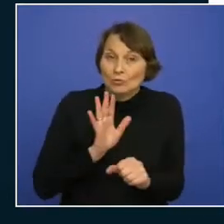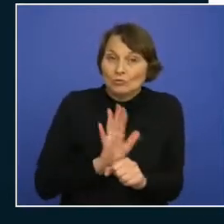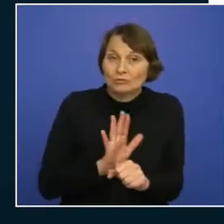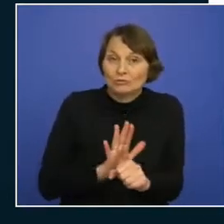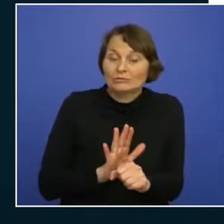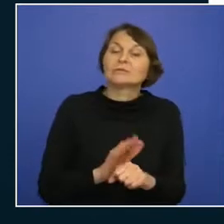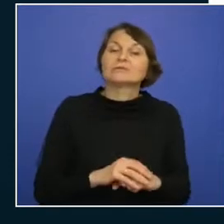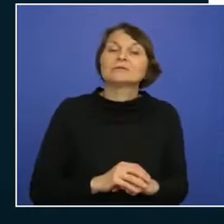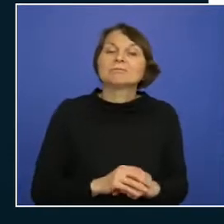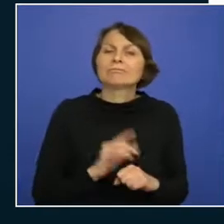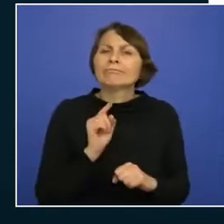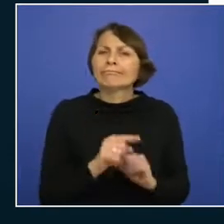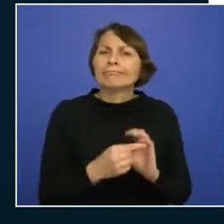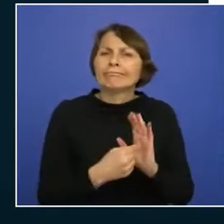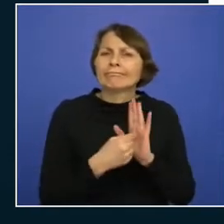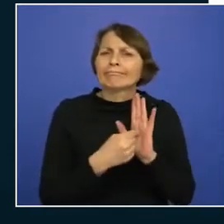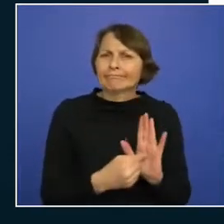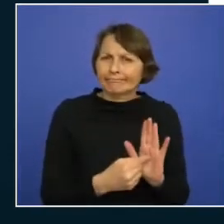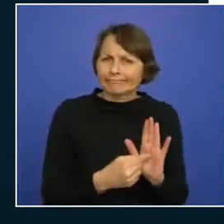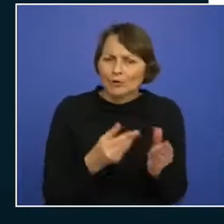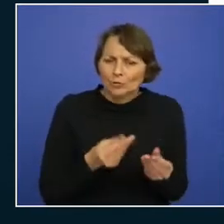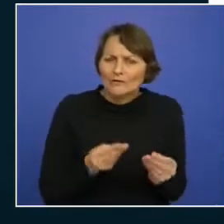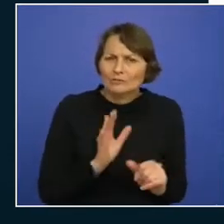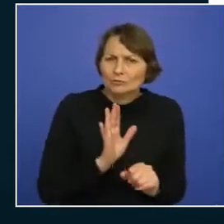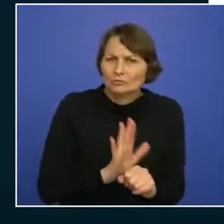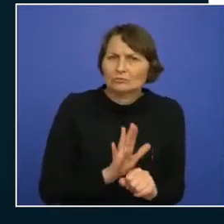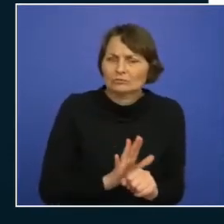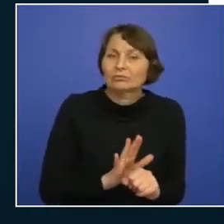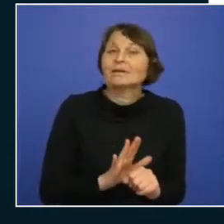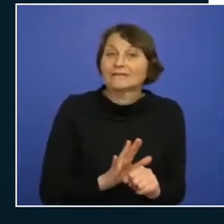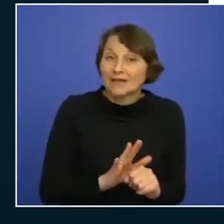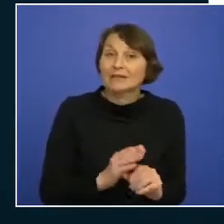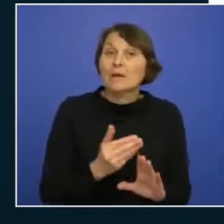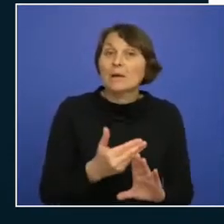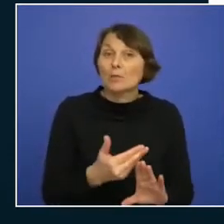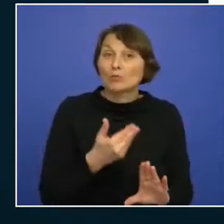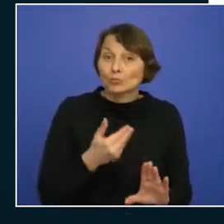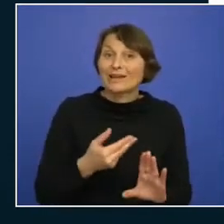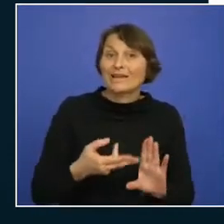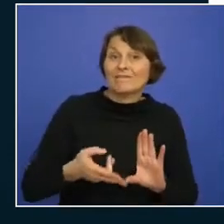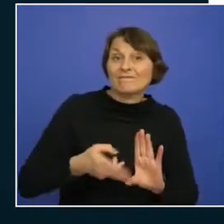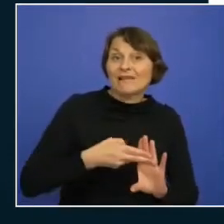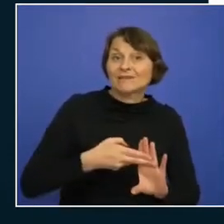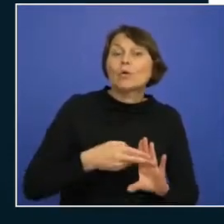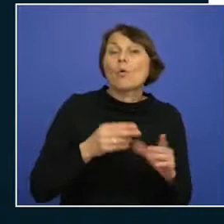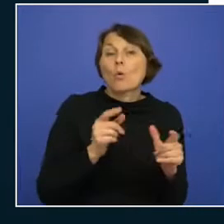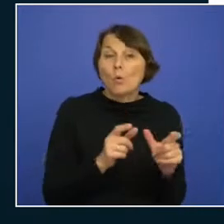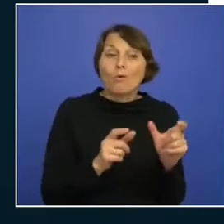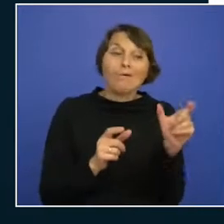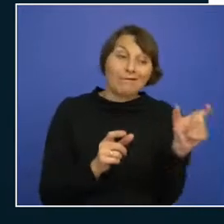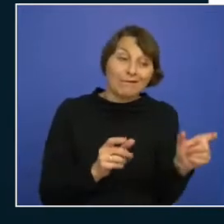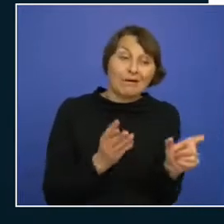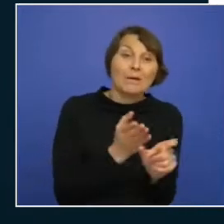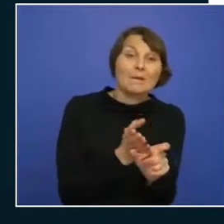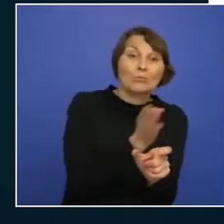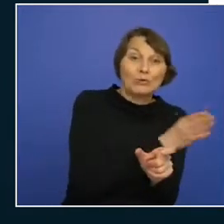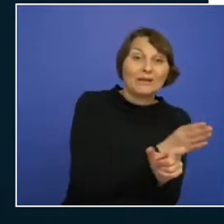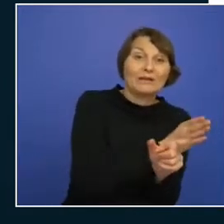the resource type and is used as a prefix or suffix so prefix is at the beginning